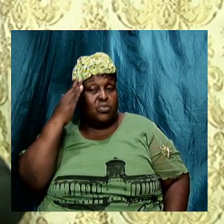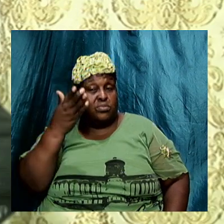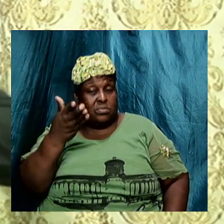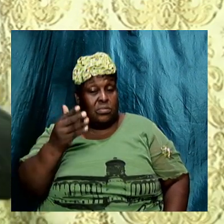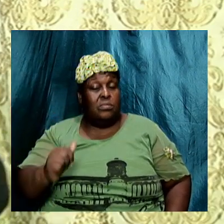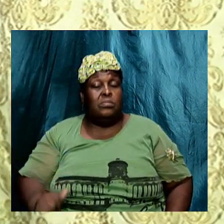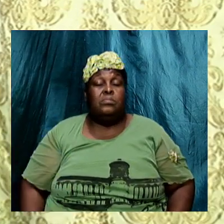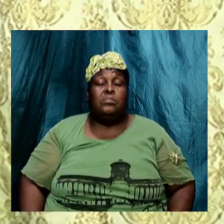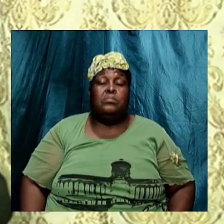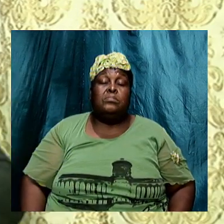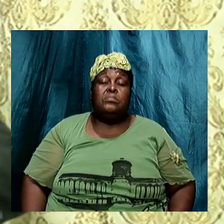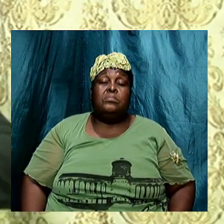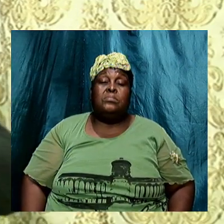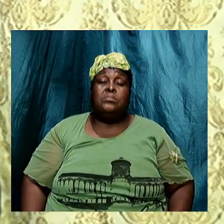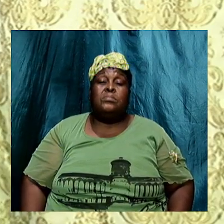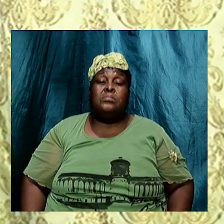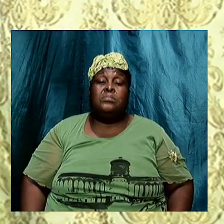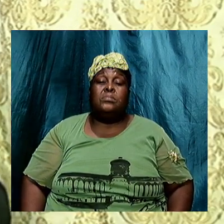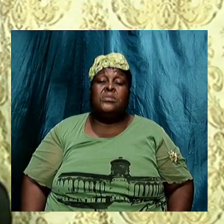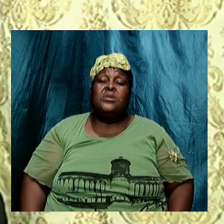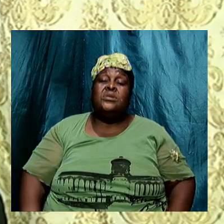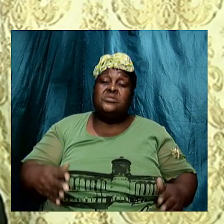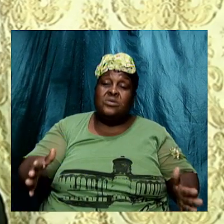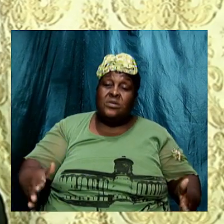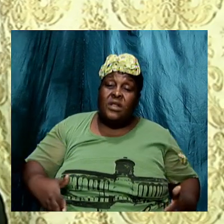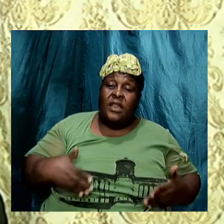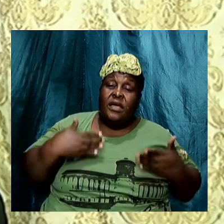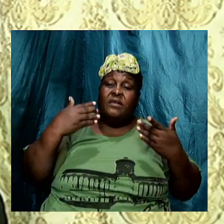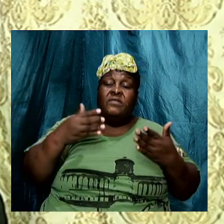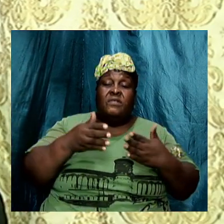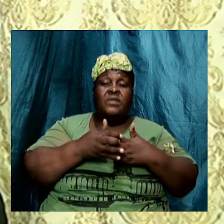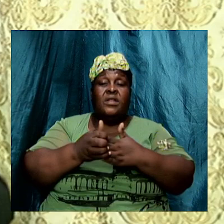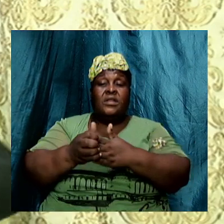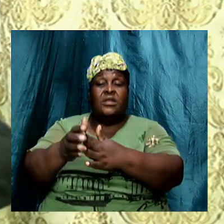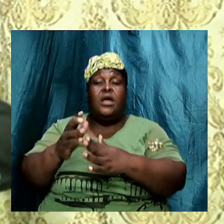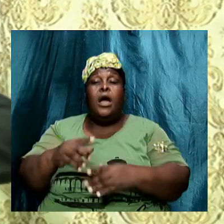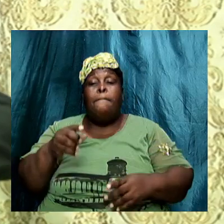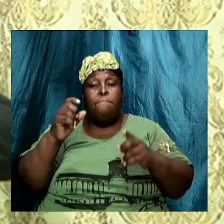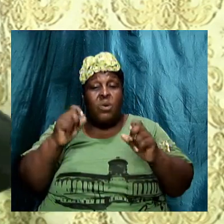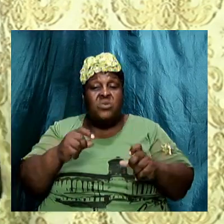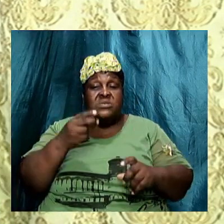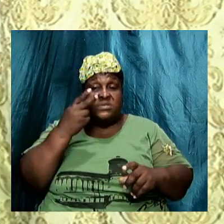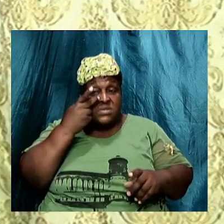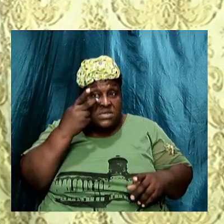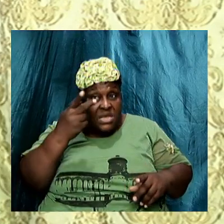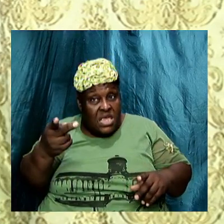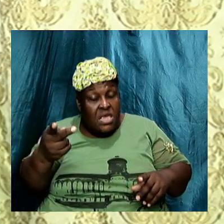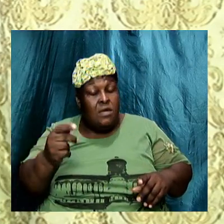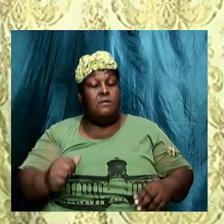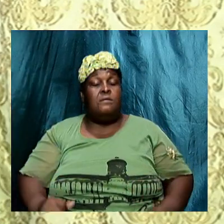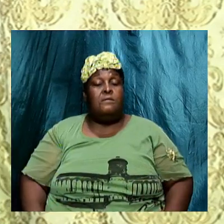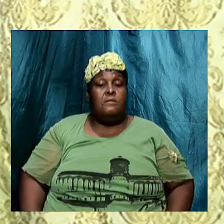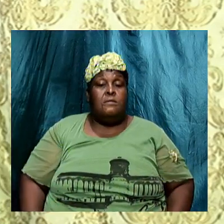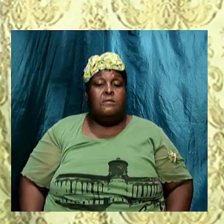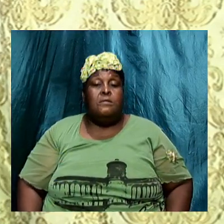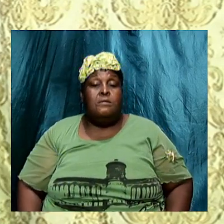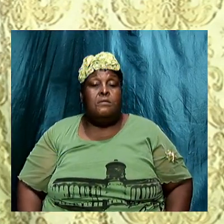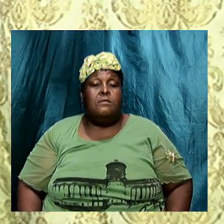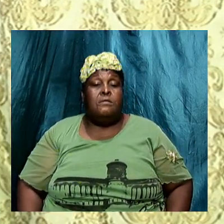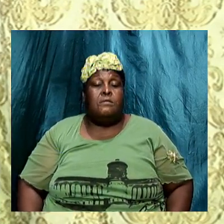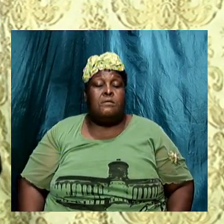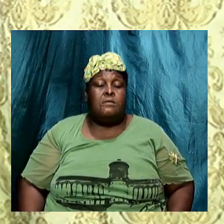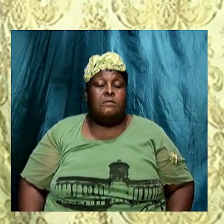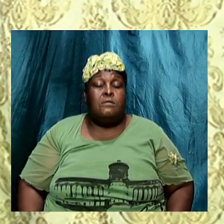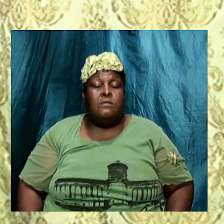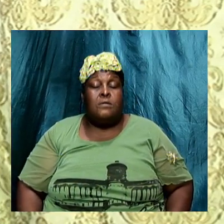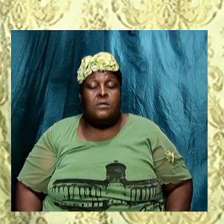So the life of the leader Must be transparent Amen He must be able to relate To the church And the church must